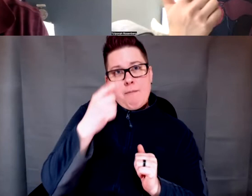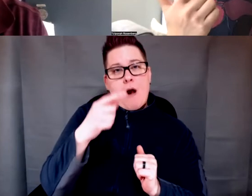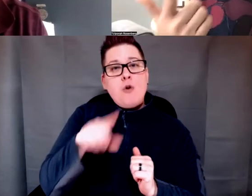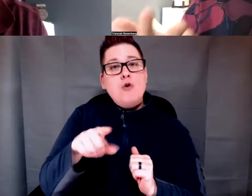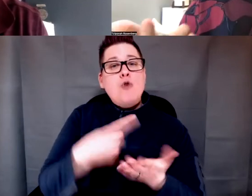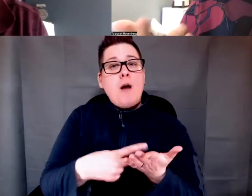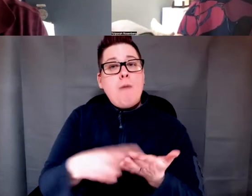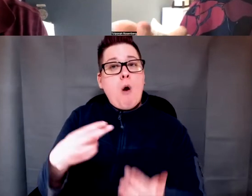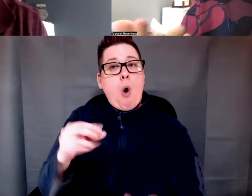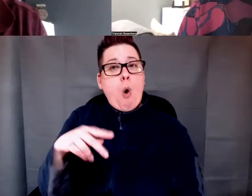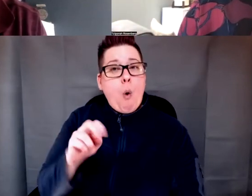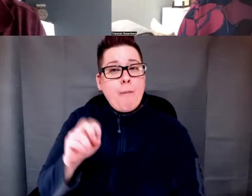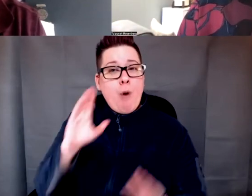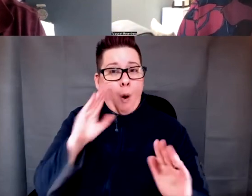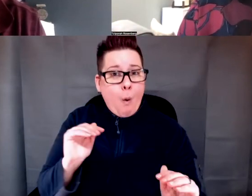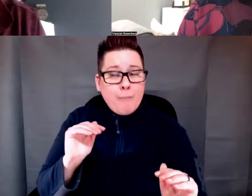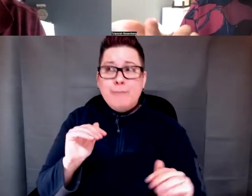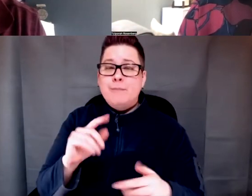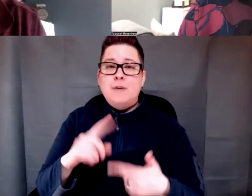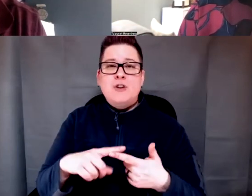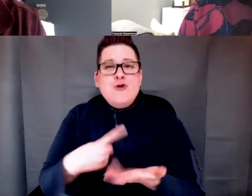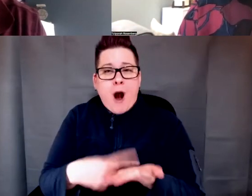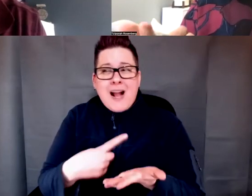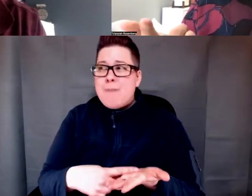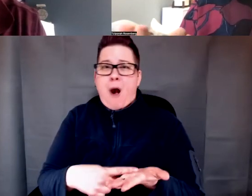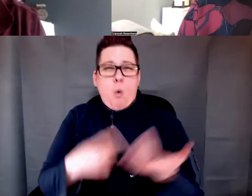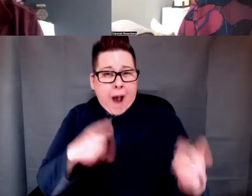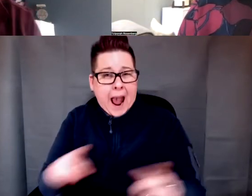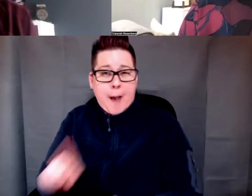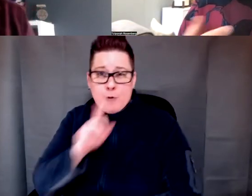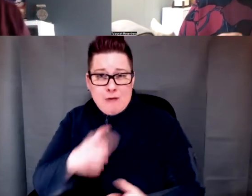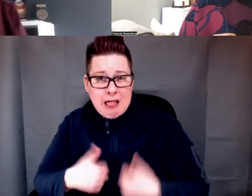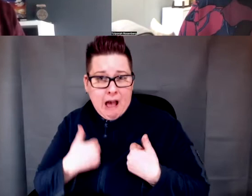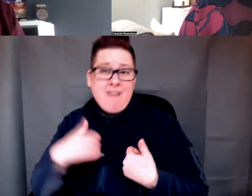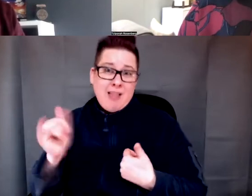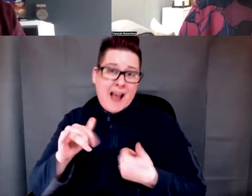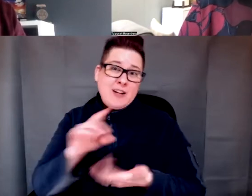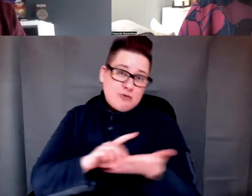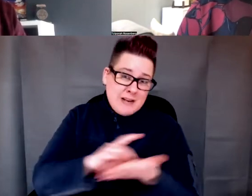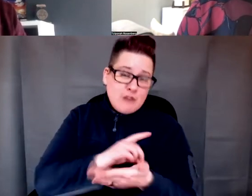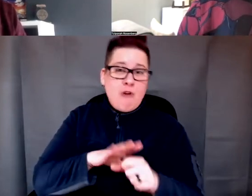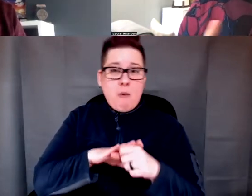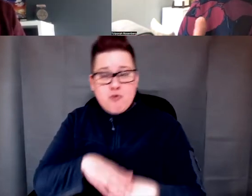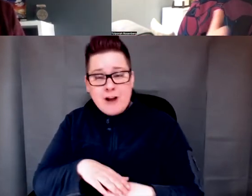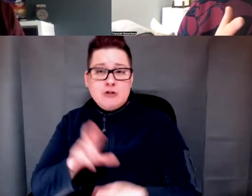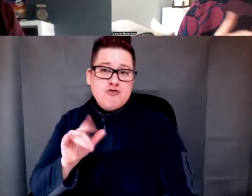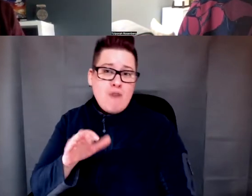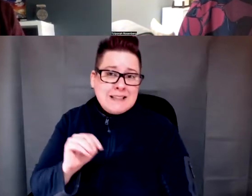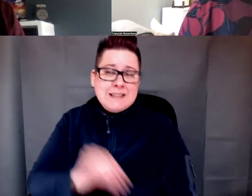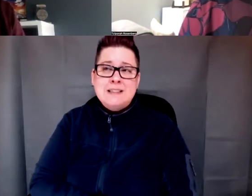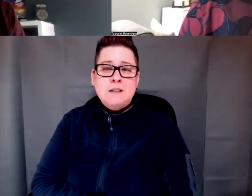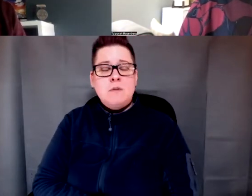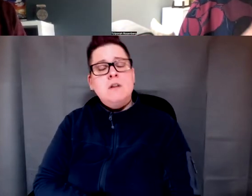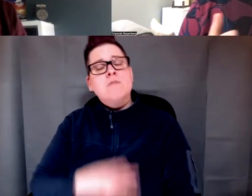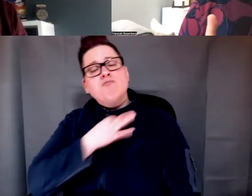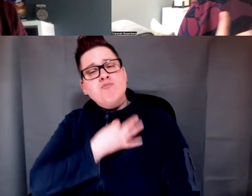making space for talking about real things, particularly about discrimination, oppression and racism, I'm curious if you